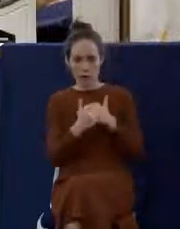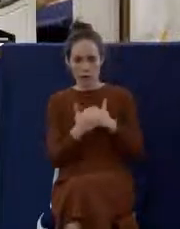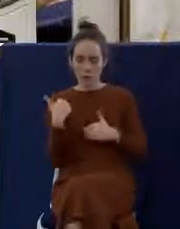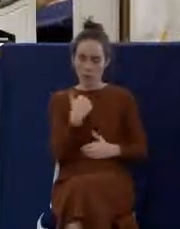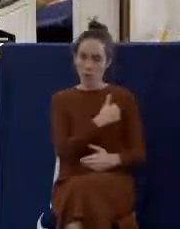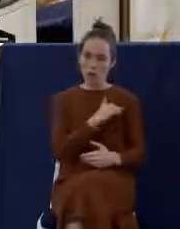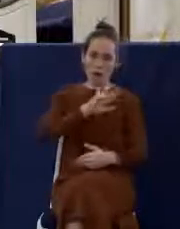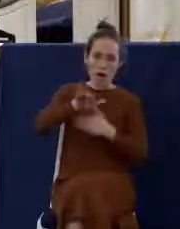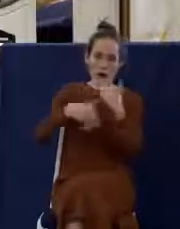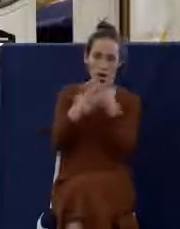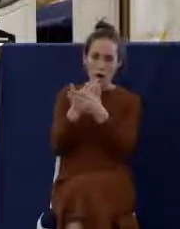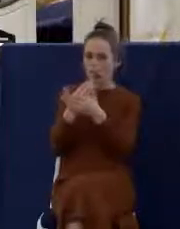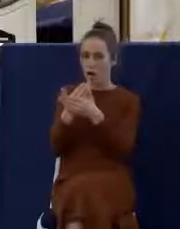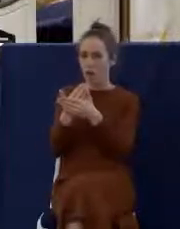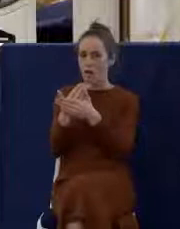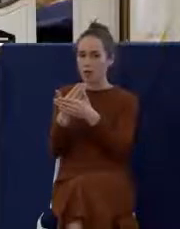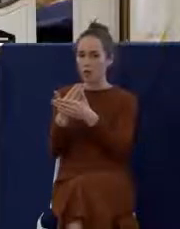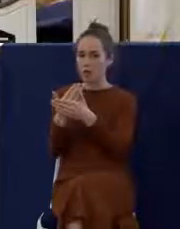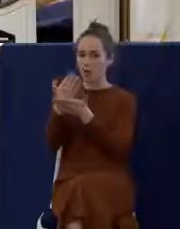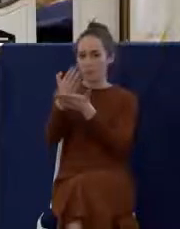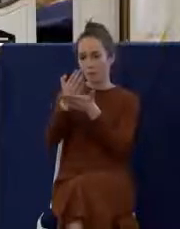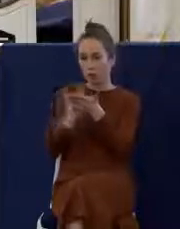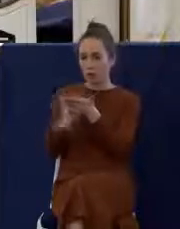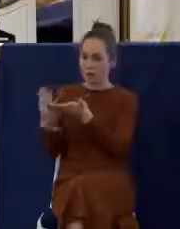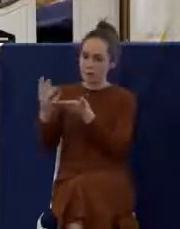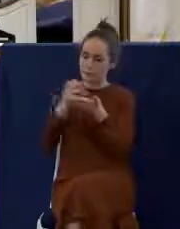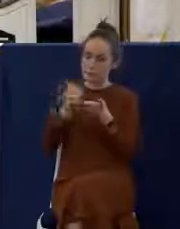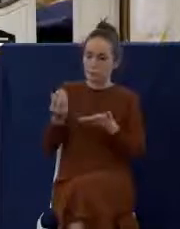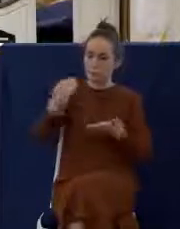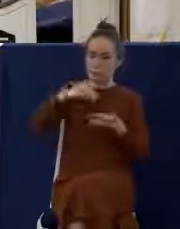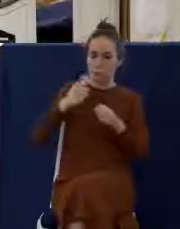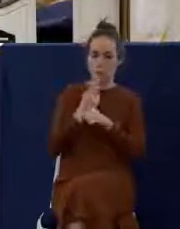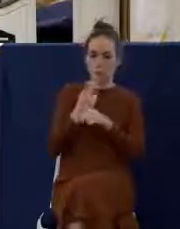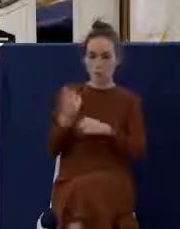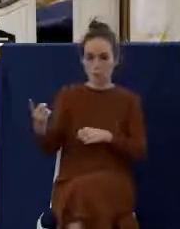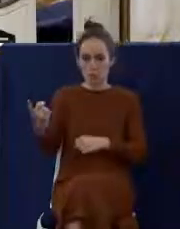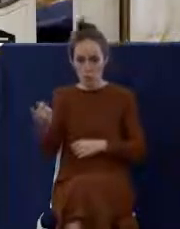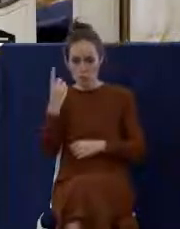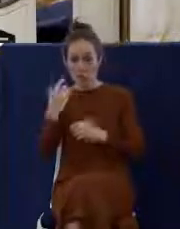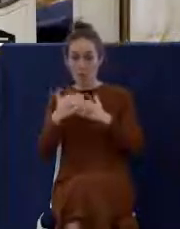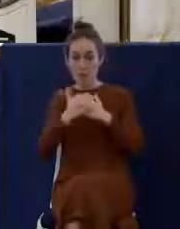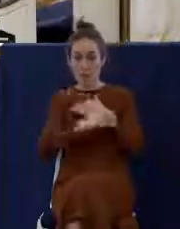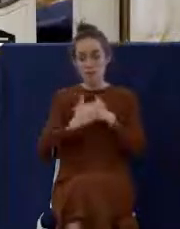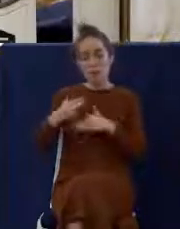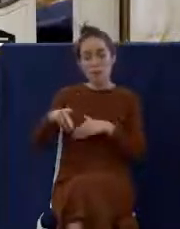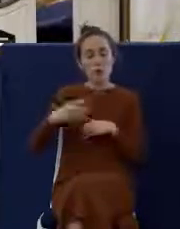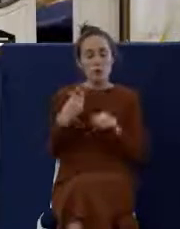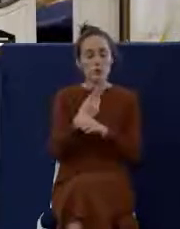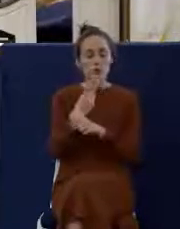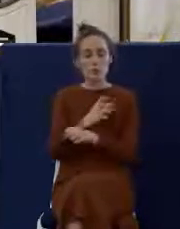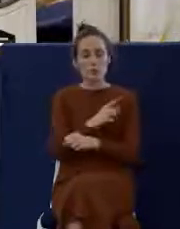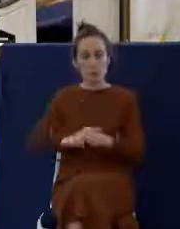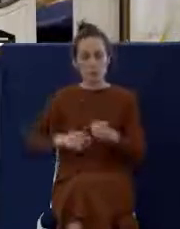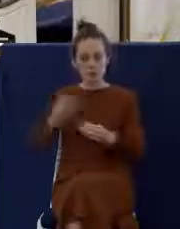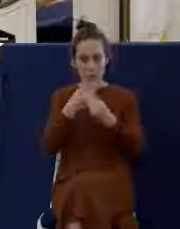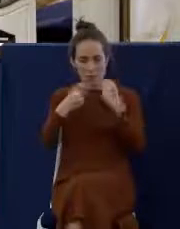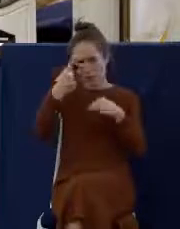bread. And so what's Paul saying here? Paul is using the Lord's Supper as an example